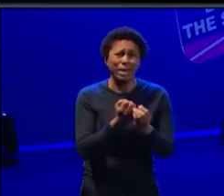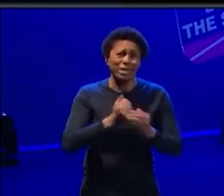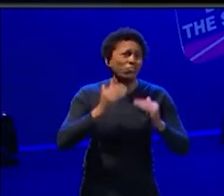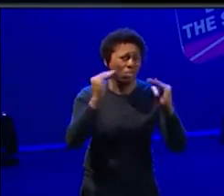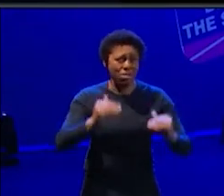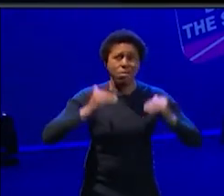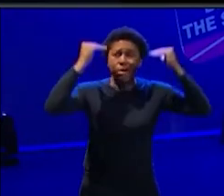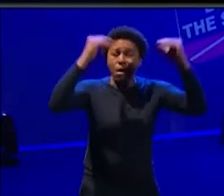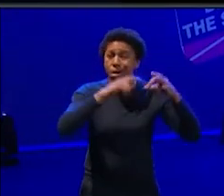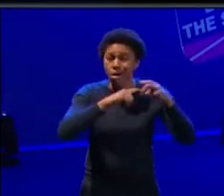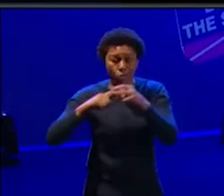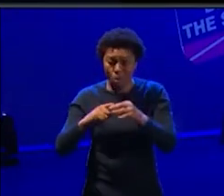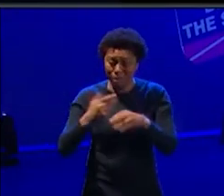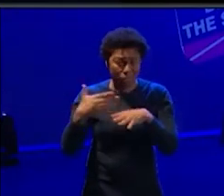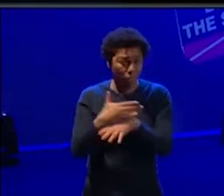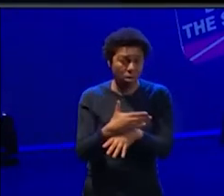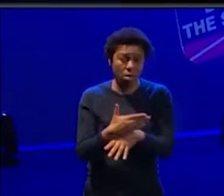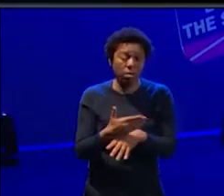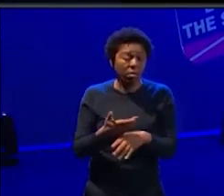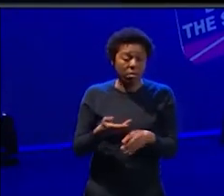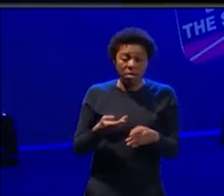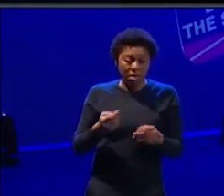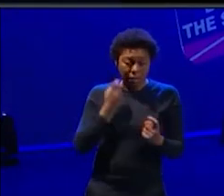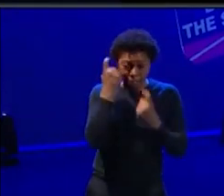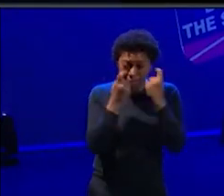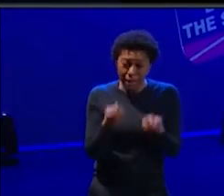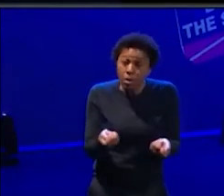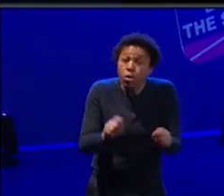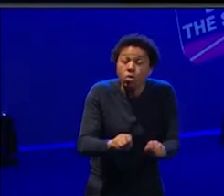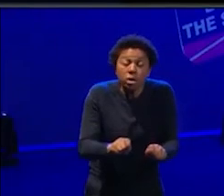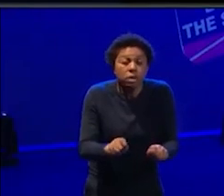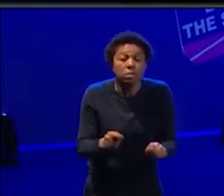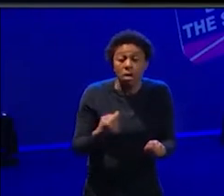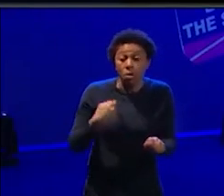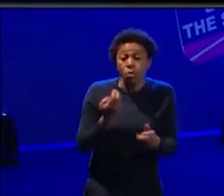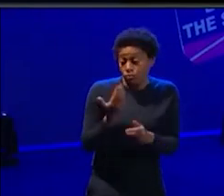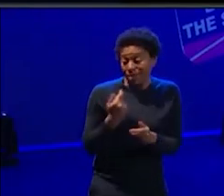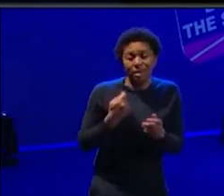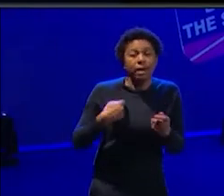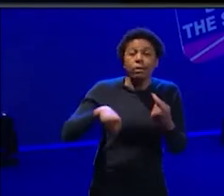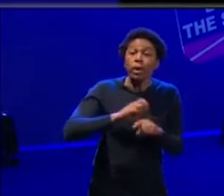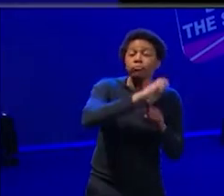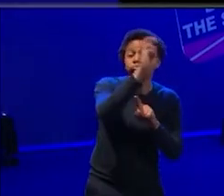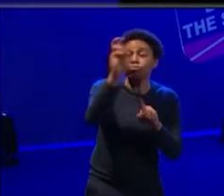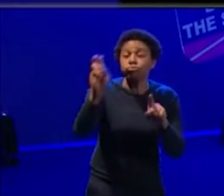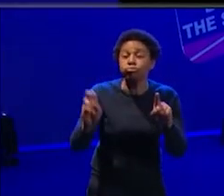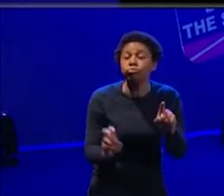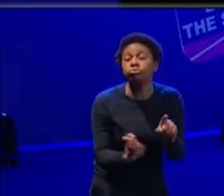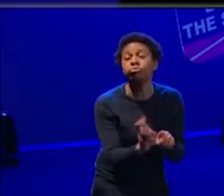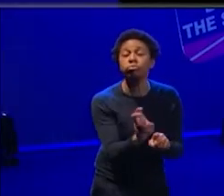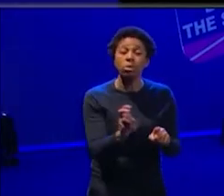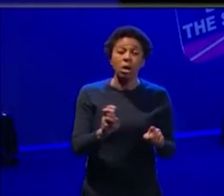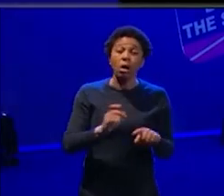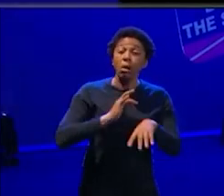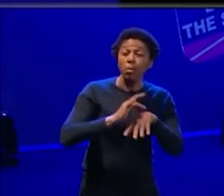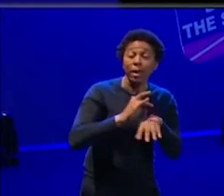films. Um, and we recently toured, um, a play that I wrote to like care homes of which still haven't seen their families after the